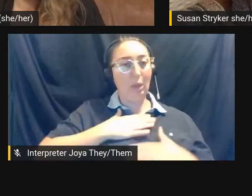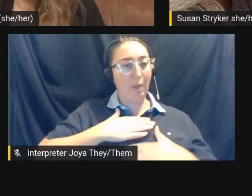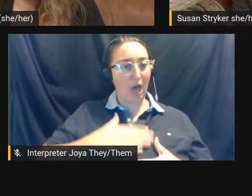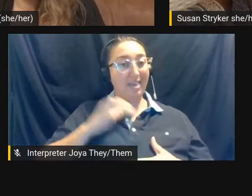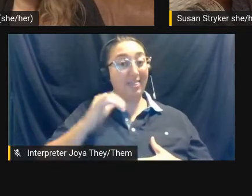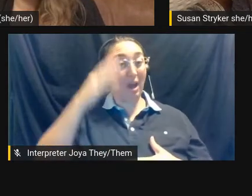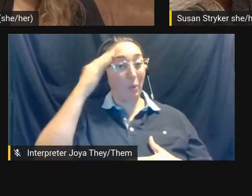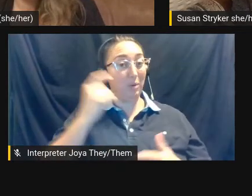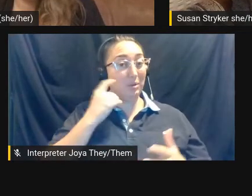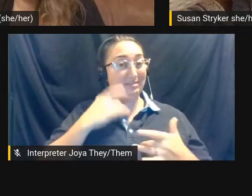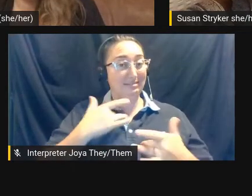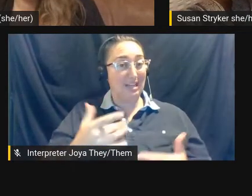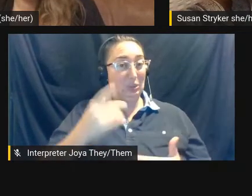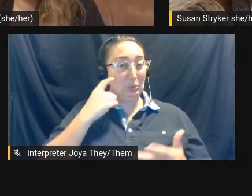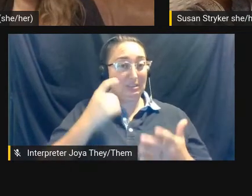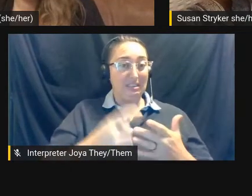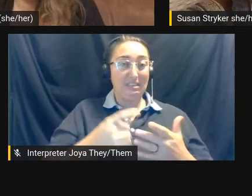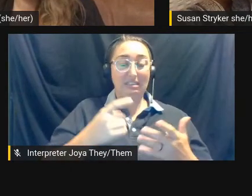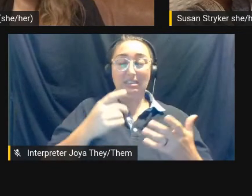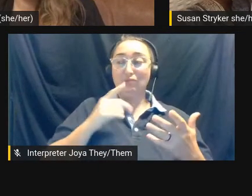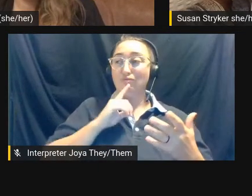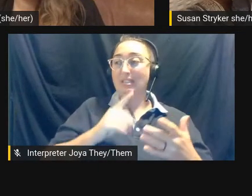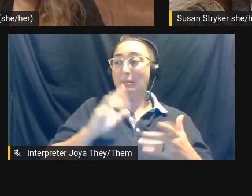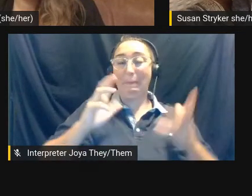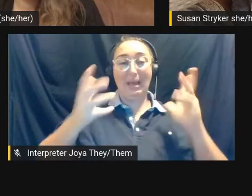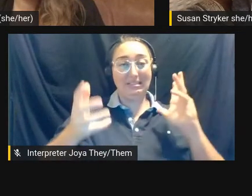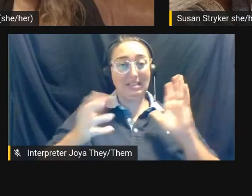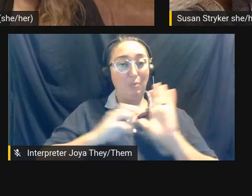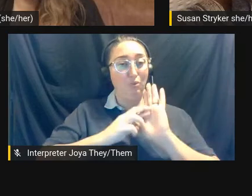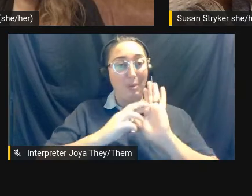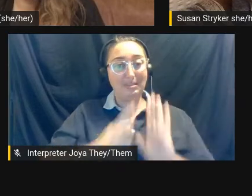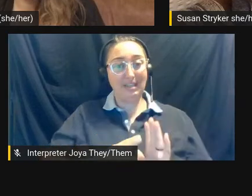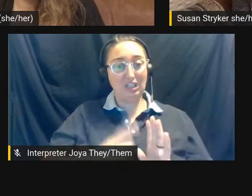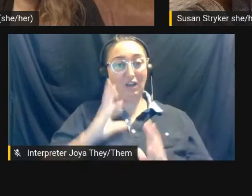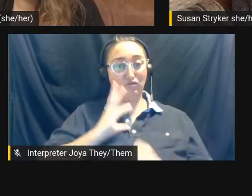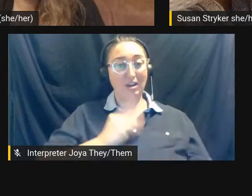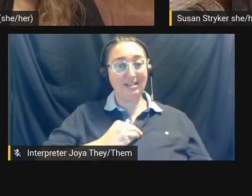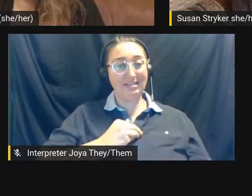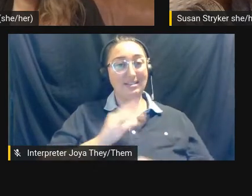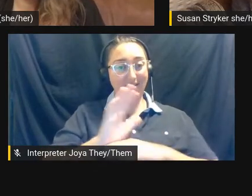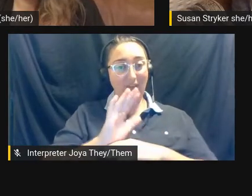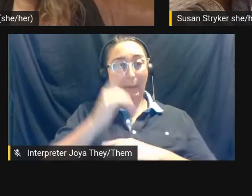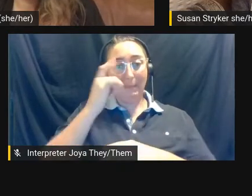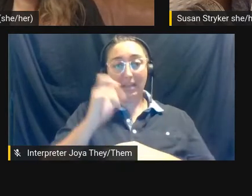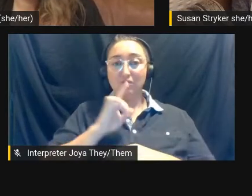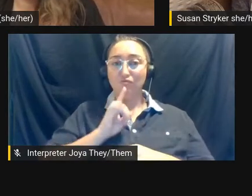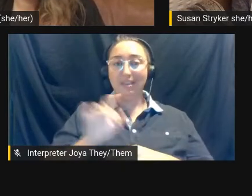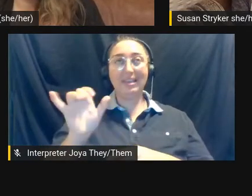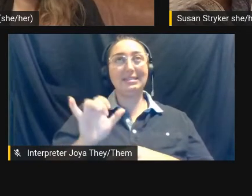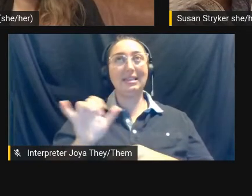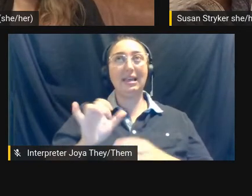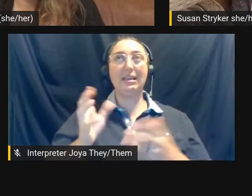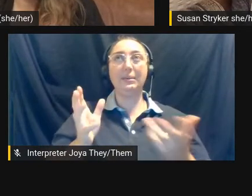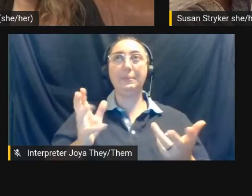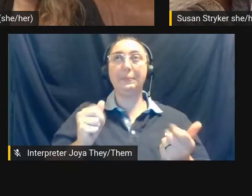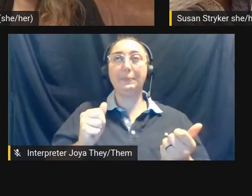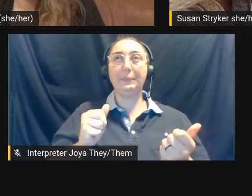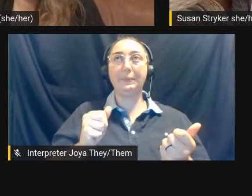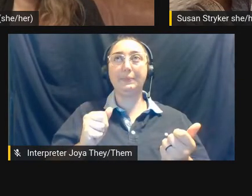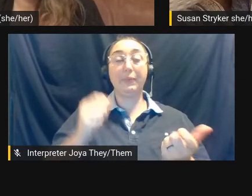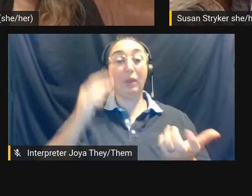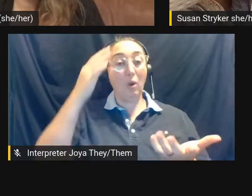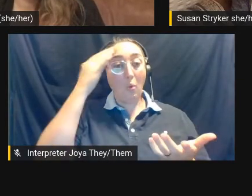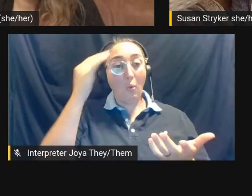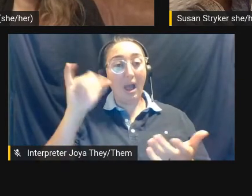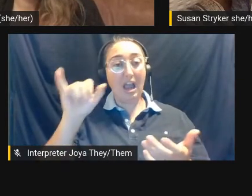really, you know, messed up representation of transness and film is that it's essentially, it's like, what, why is it that